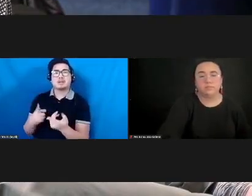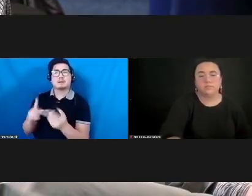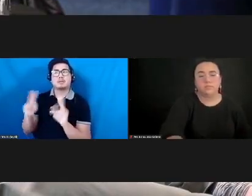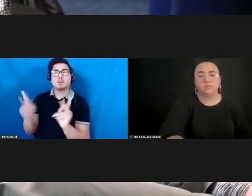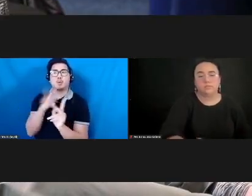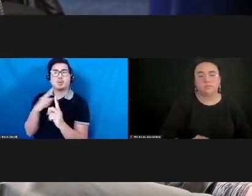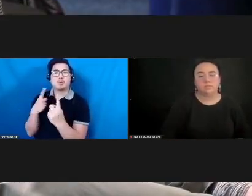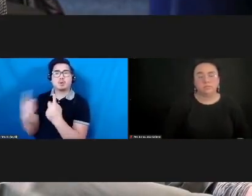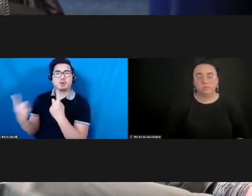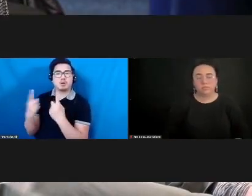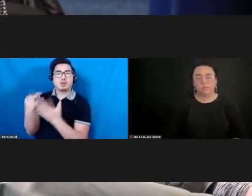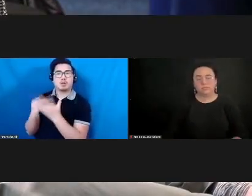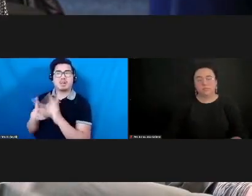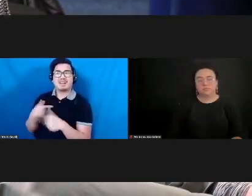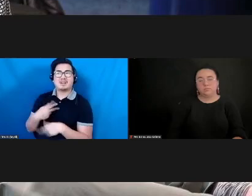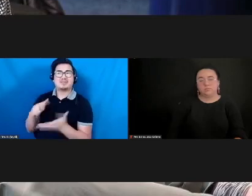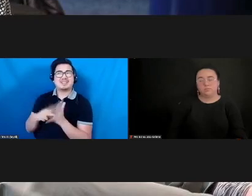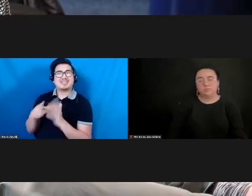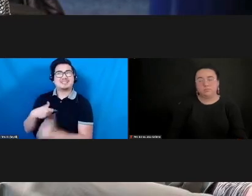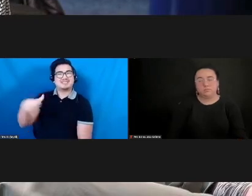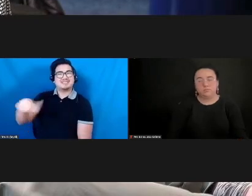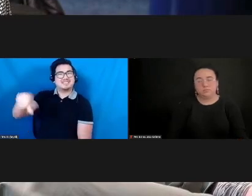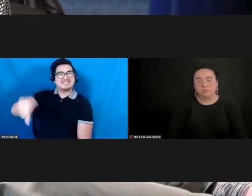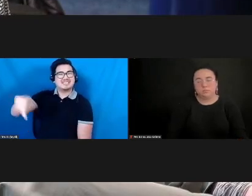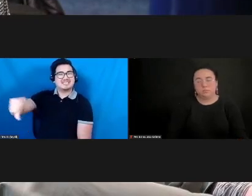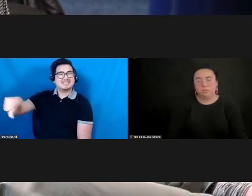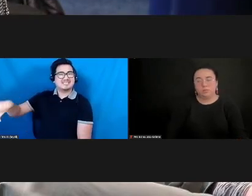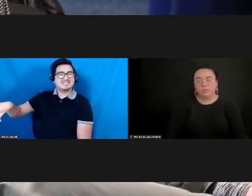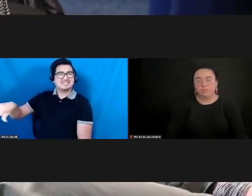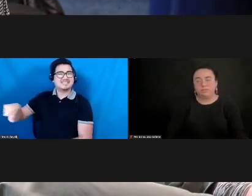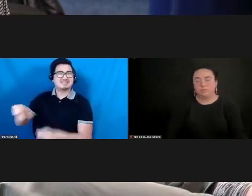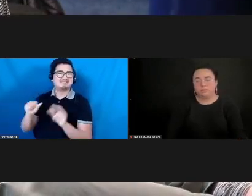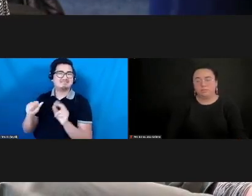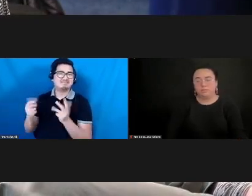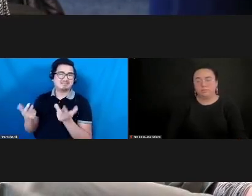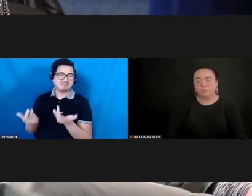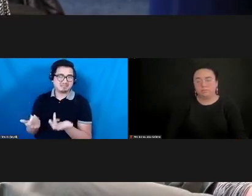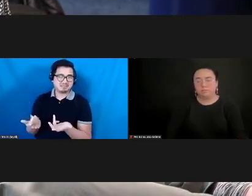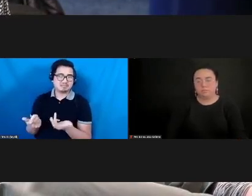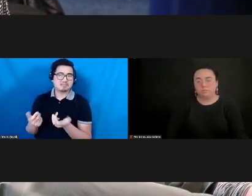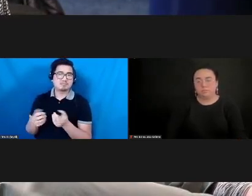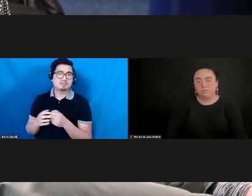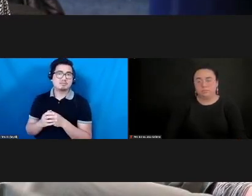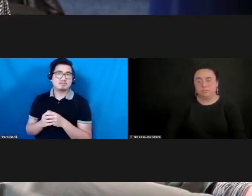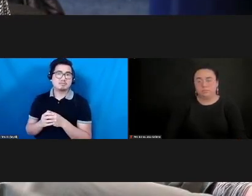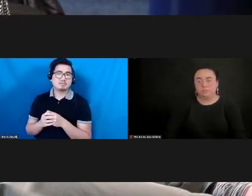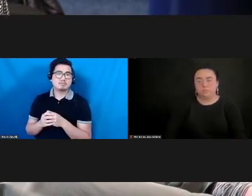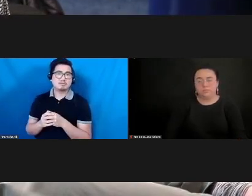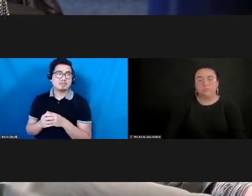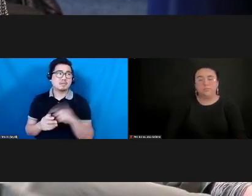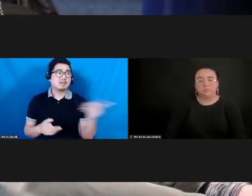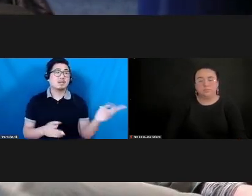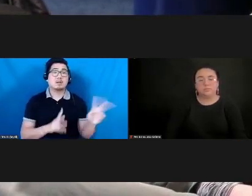And it means that as we're also trying to sort of kind of open up pathways for artists who have been underrepresented,